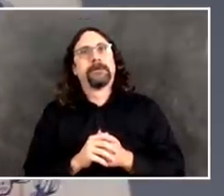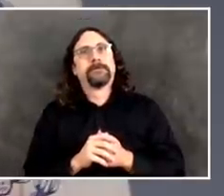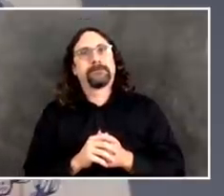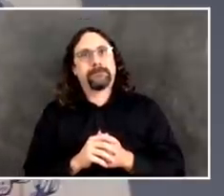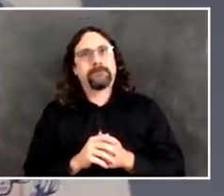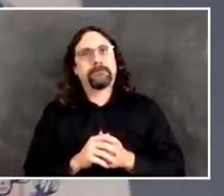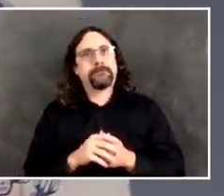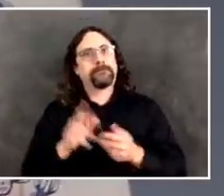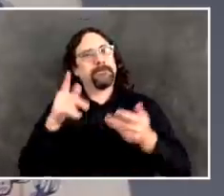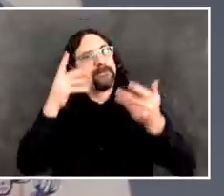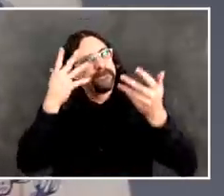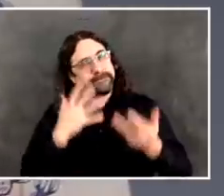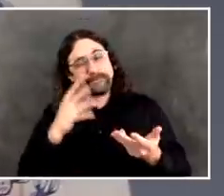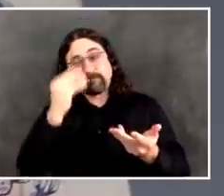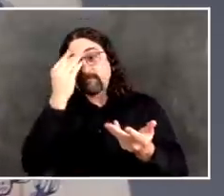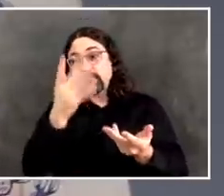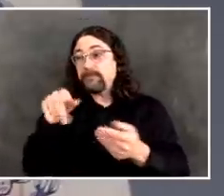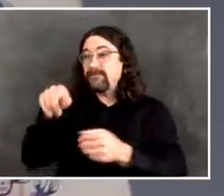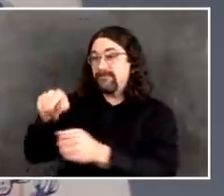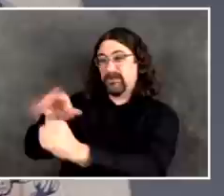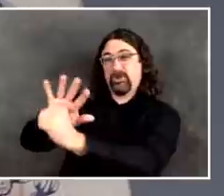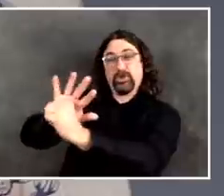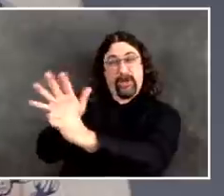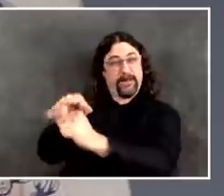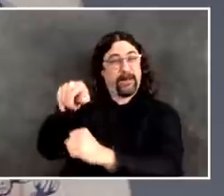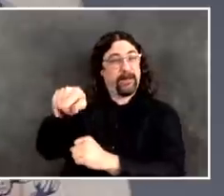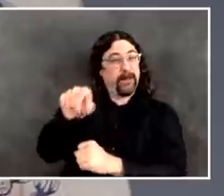So the facts just yesterday.